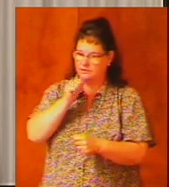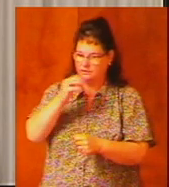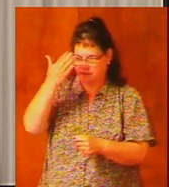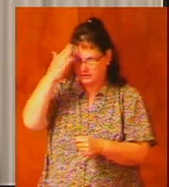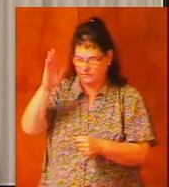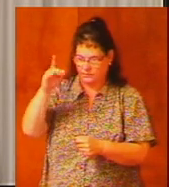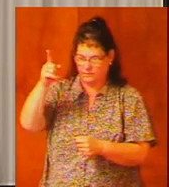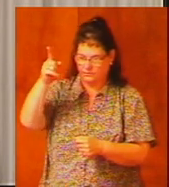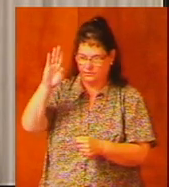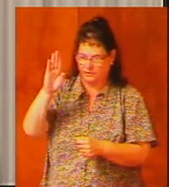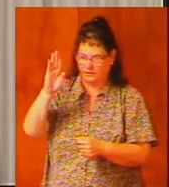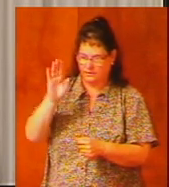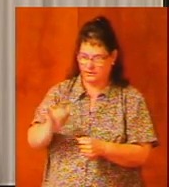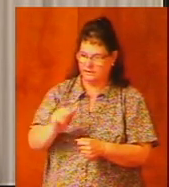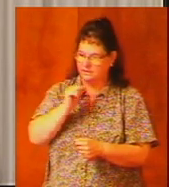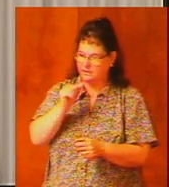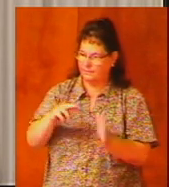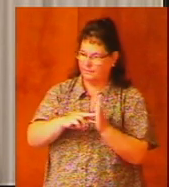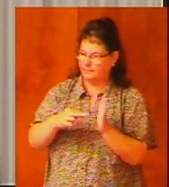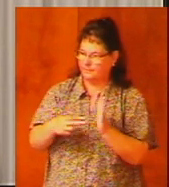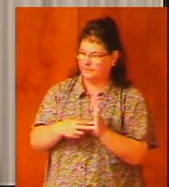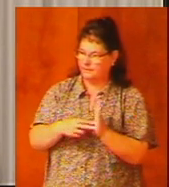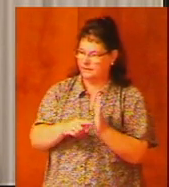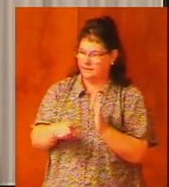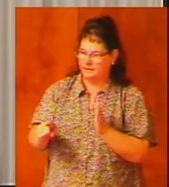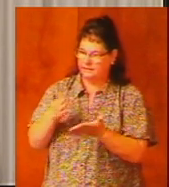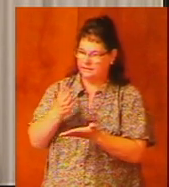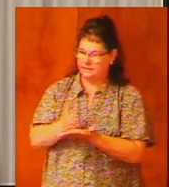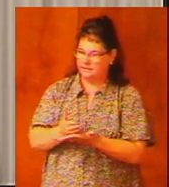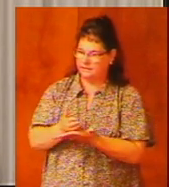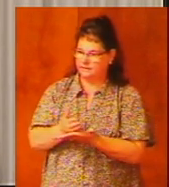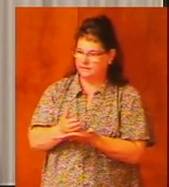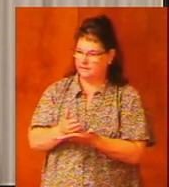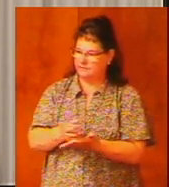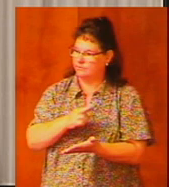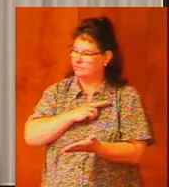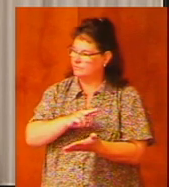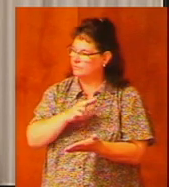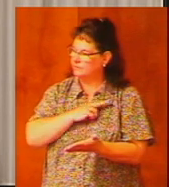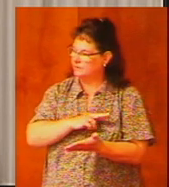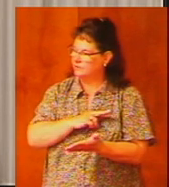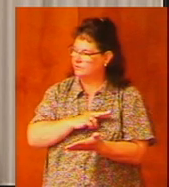know God that doesn't mean that they stopped being religious